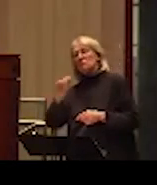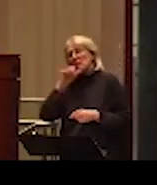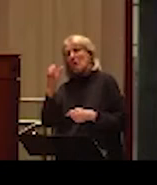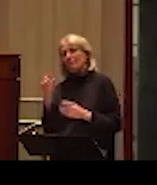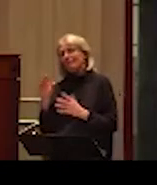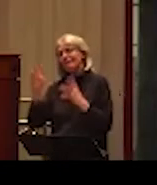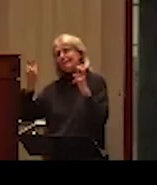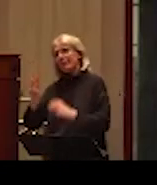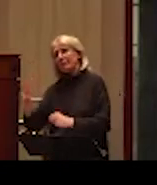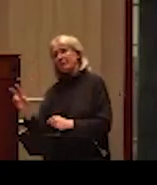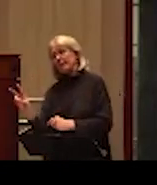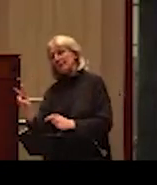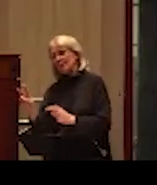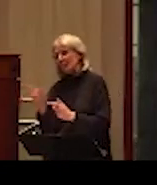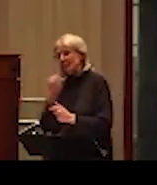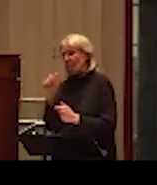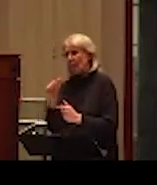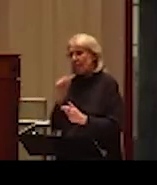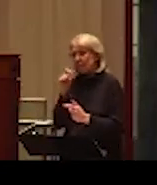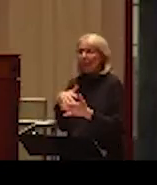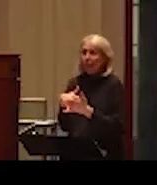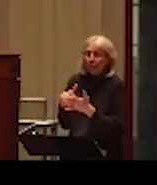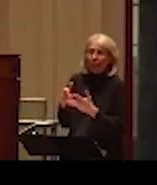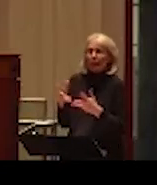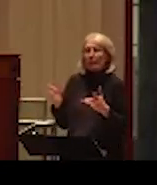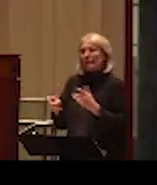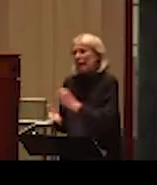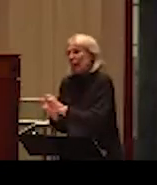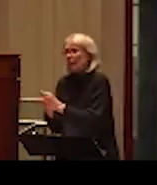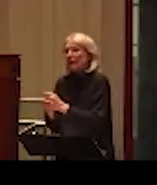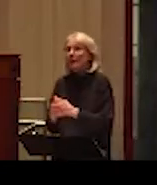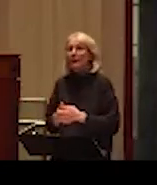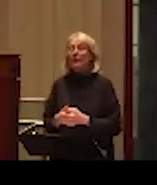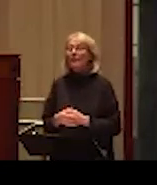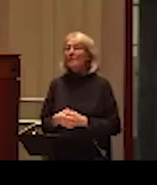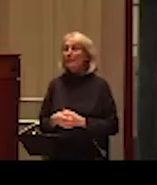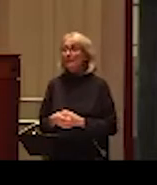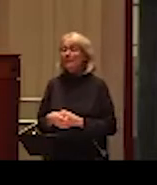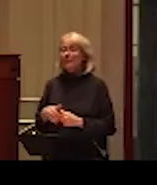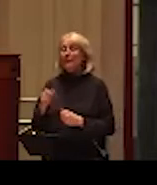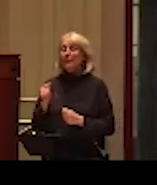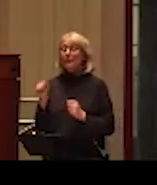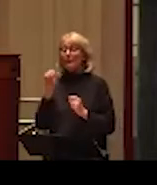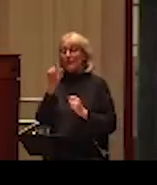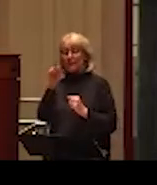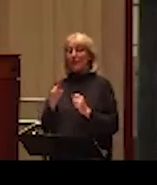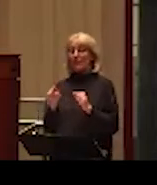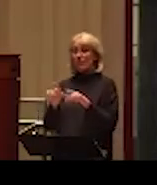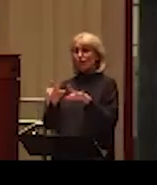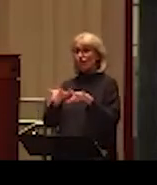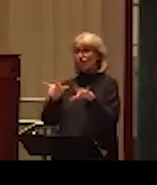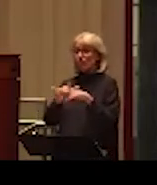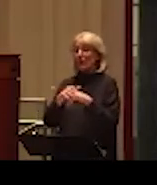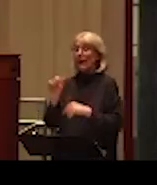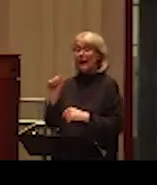perfectly as well. But, if you have heard the record which is available, recording made by,